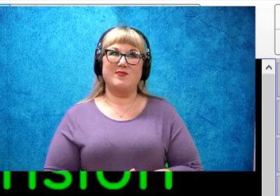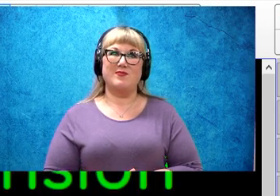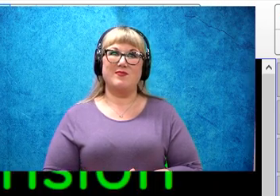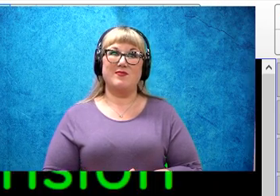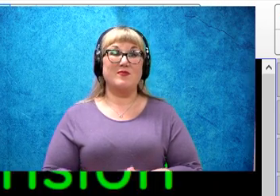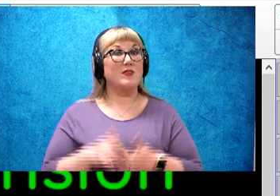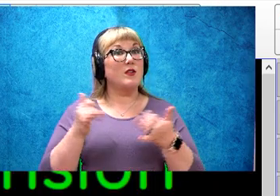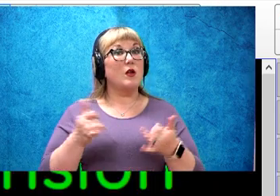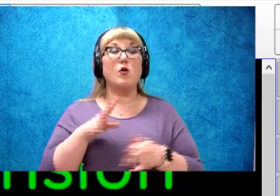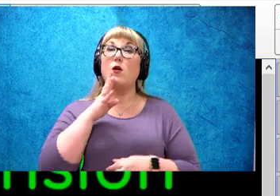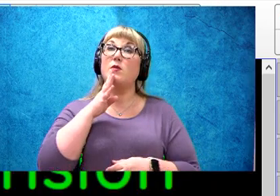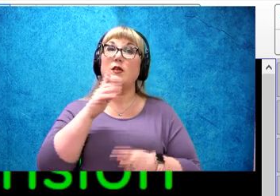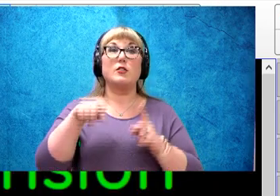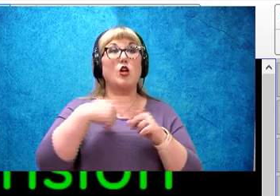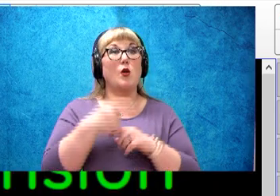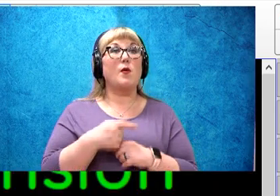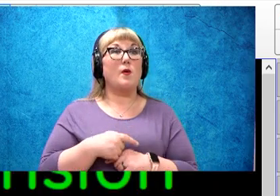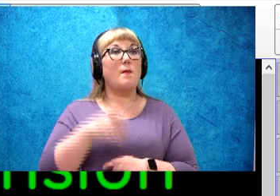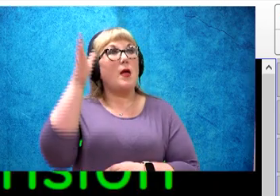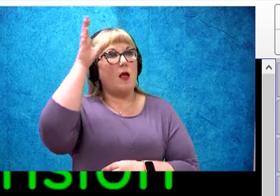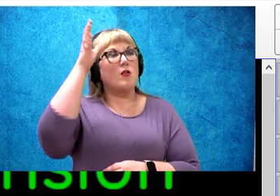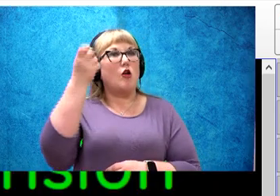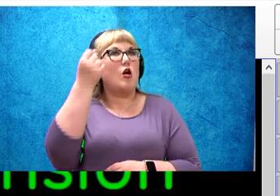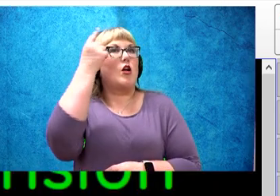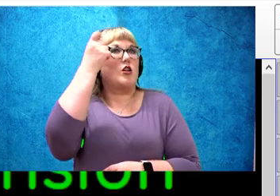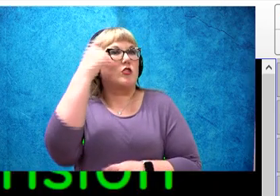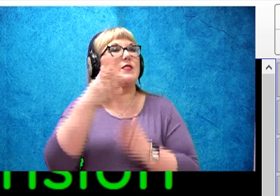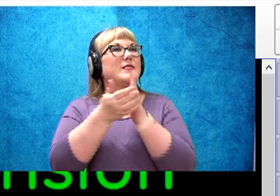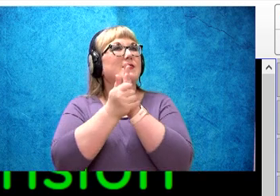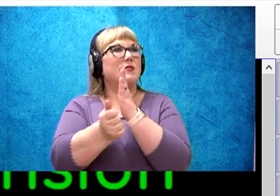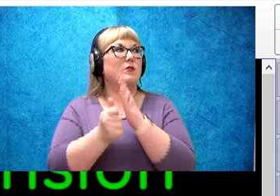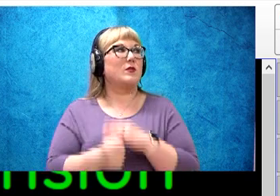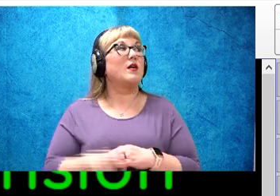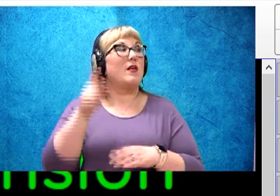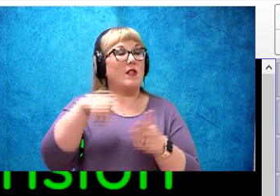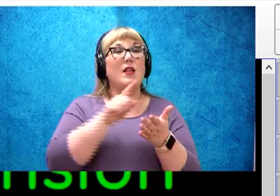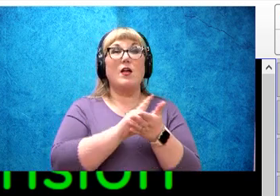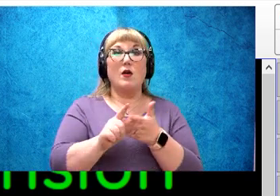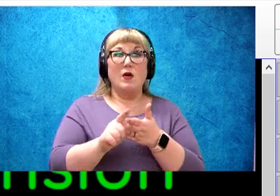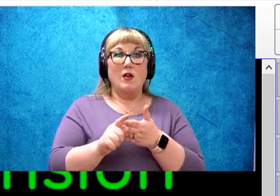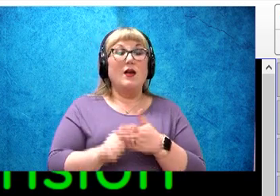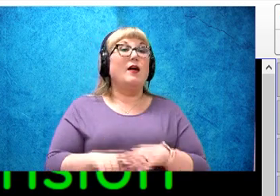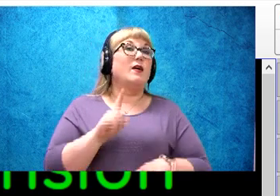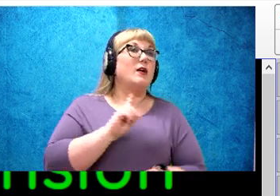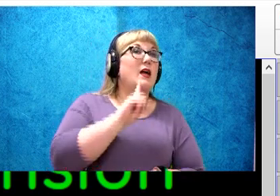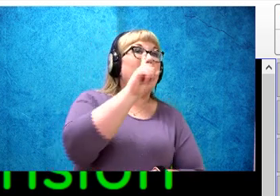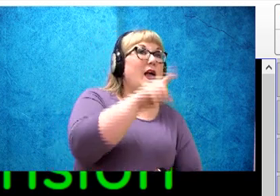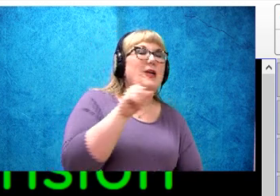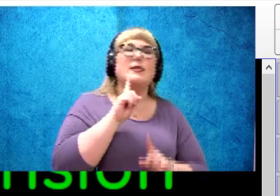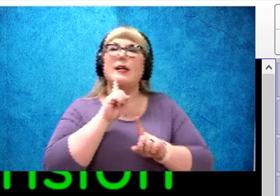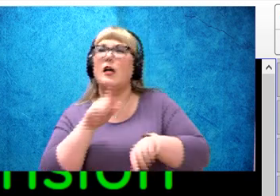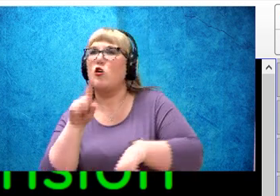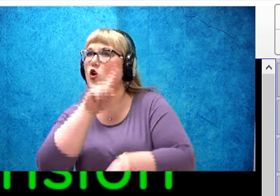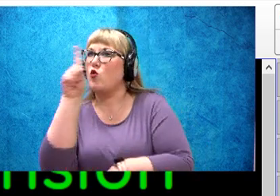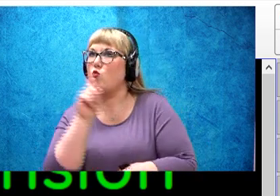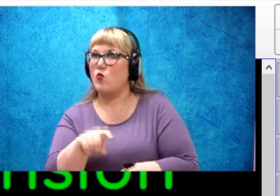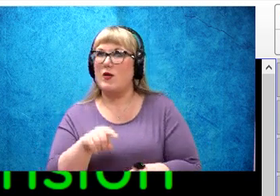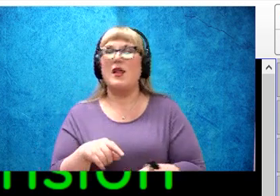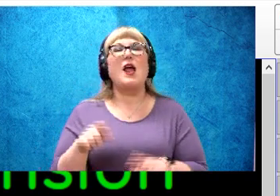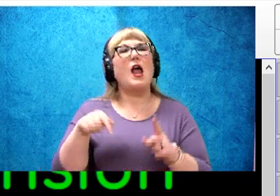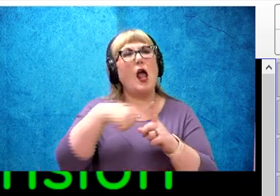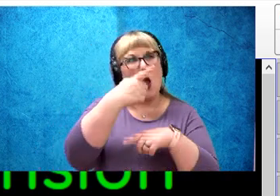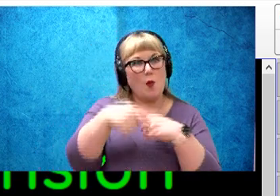Now we are going to talk about our comprehension skill, this week you are going to be working with asking and answering questions about key